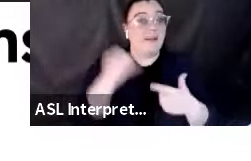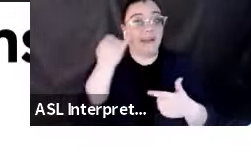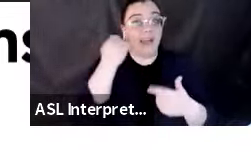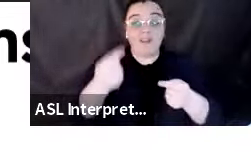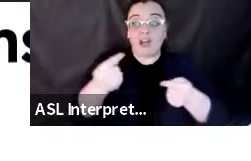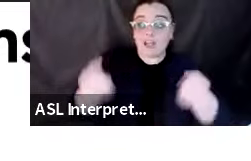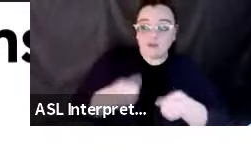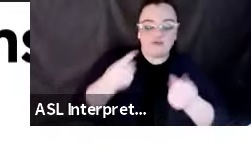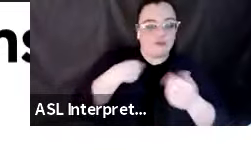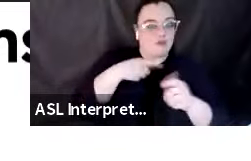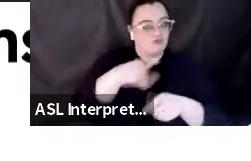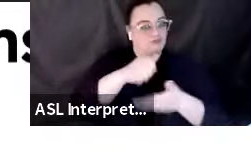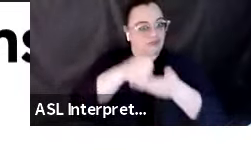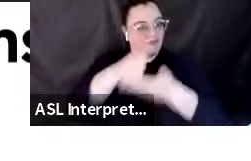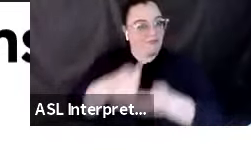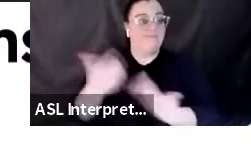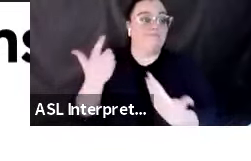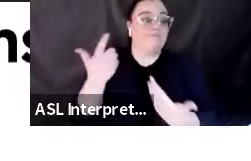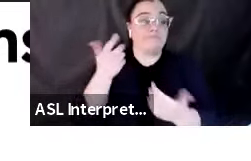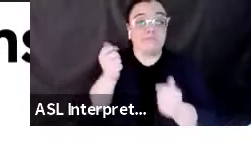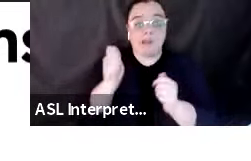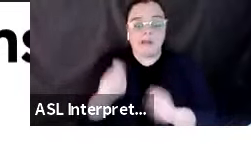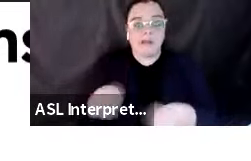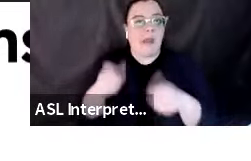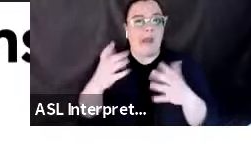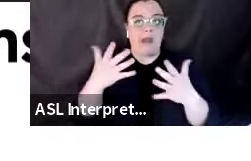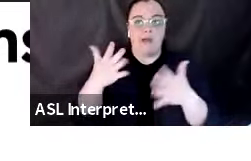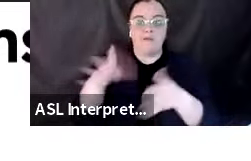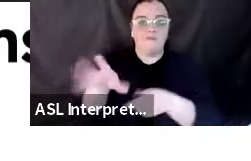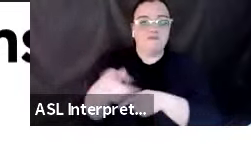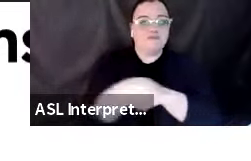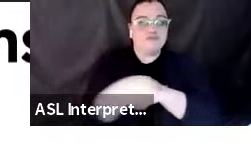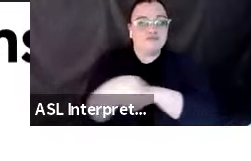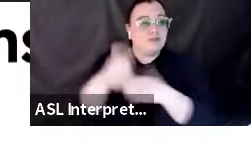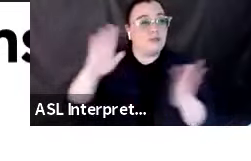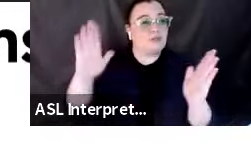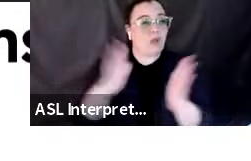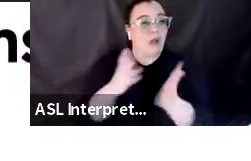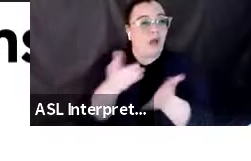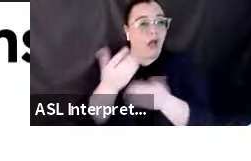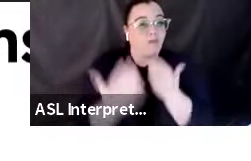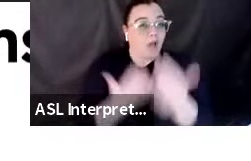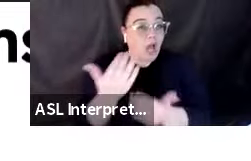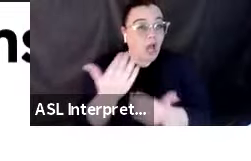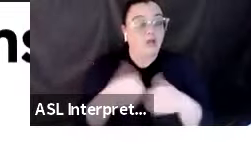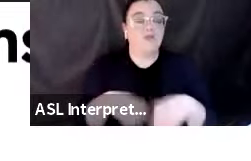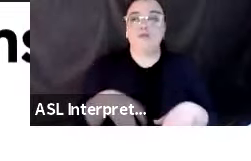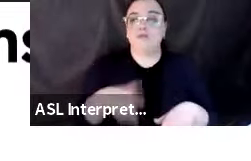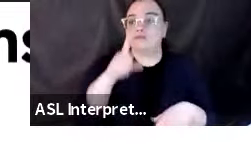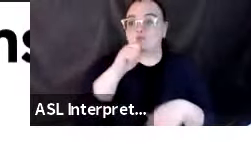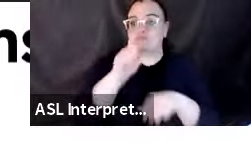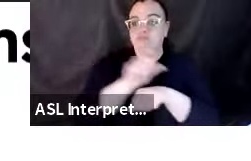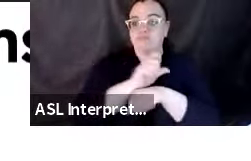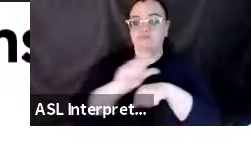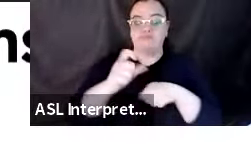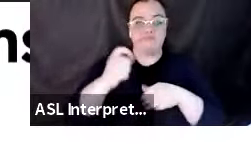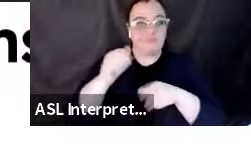to put out the small fires, you get to really practice with an actual fire and a fire extinguisher.